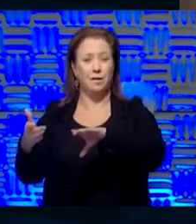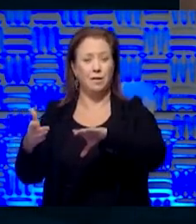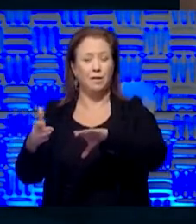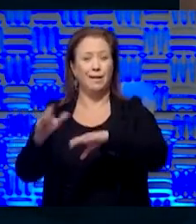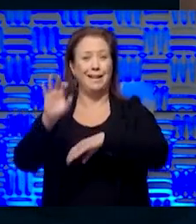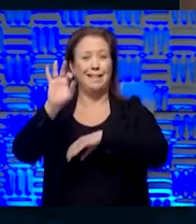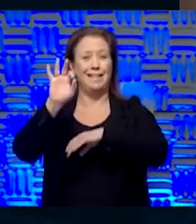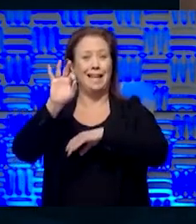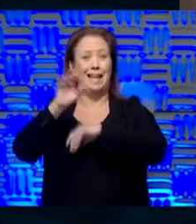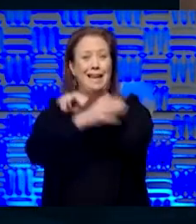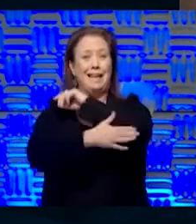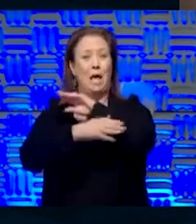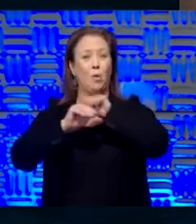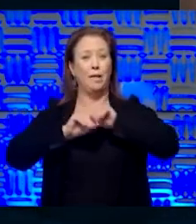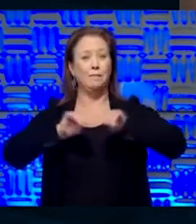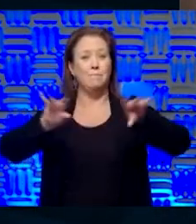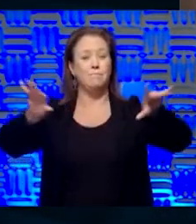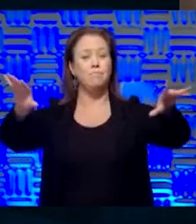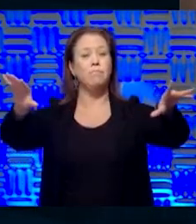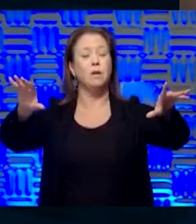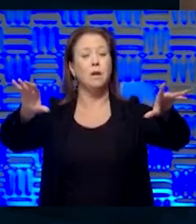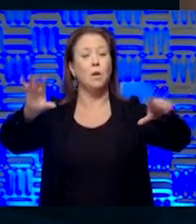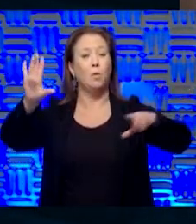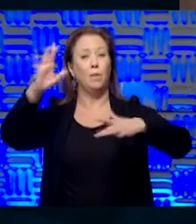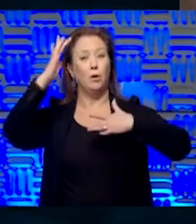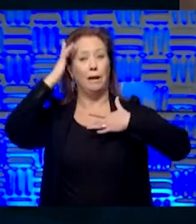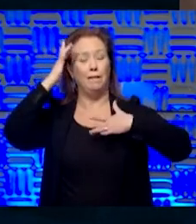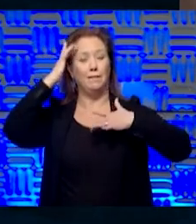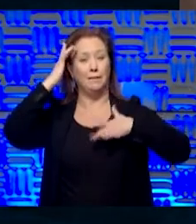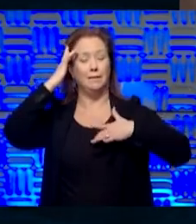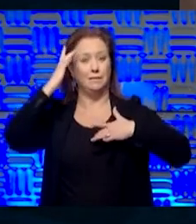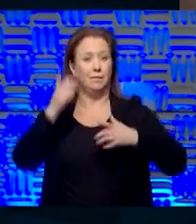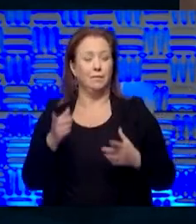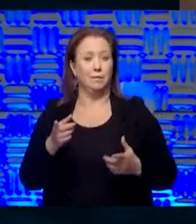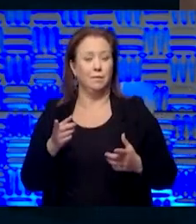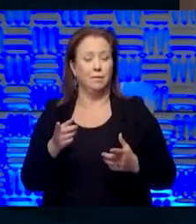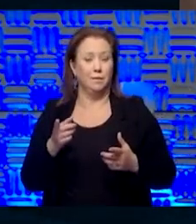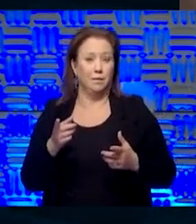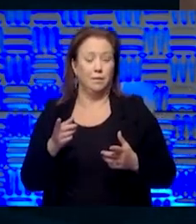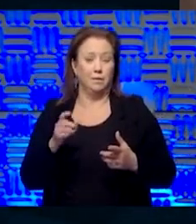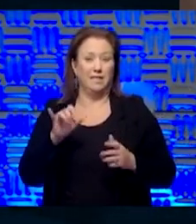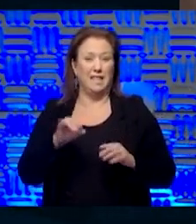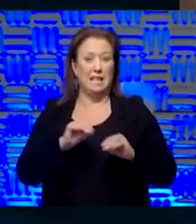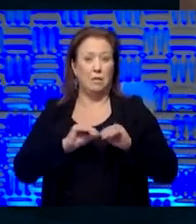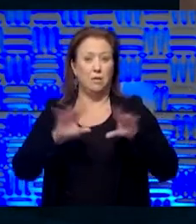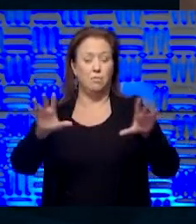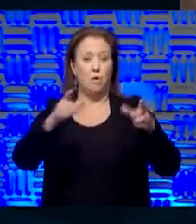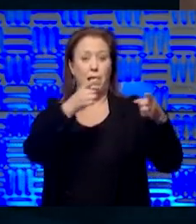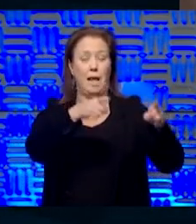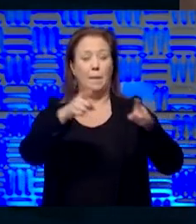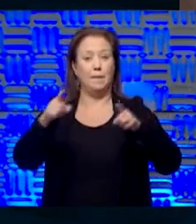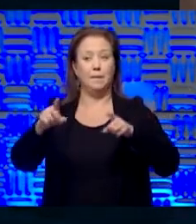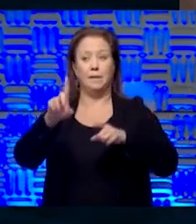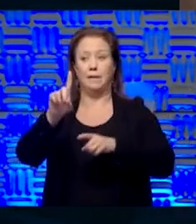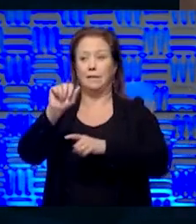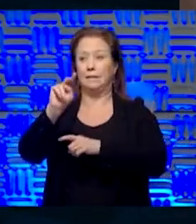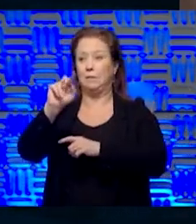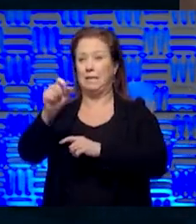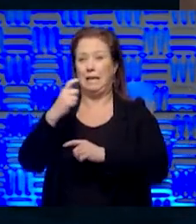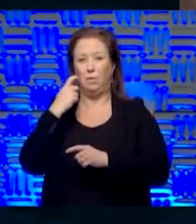nine counties so far and with the illness and have been, that's how the spread occurred as per Dana's point.